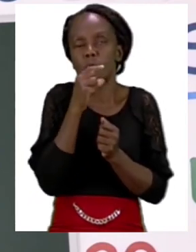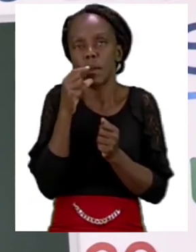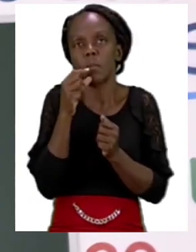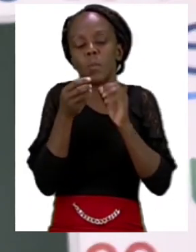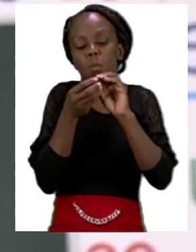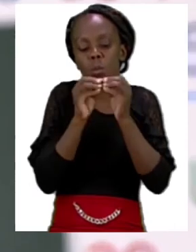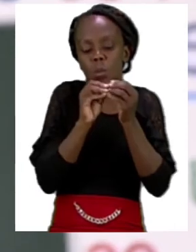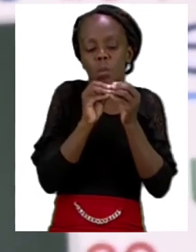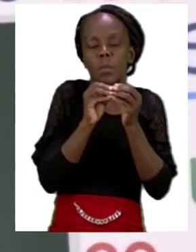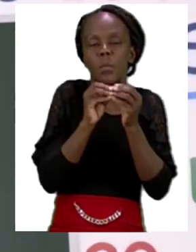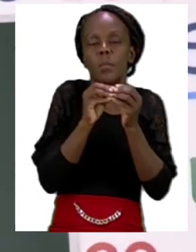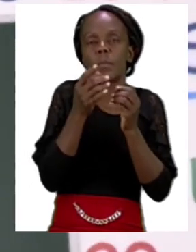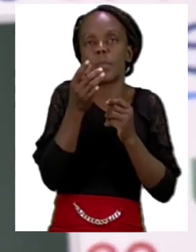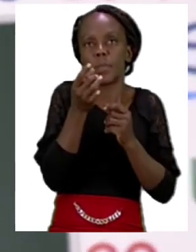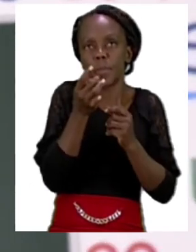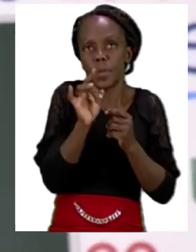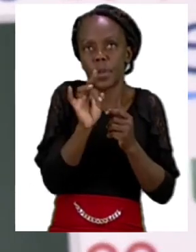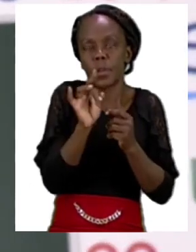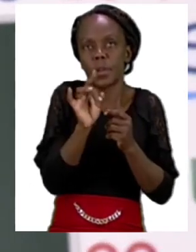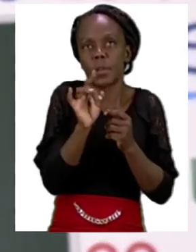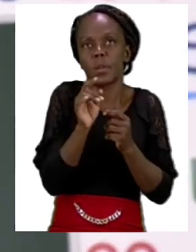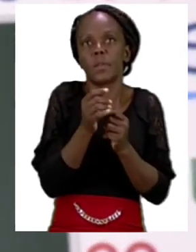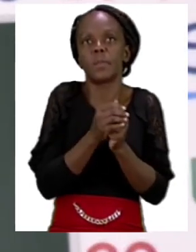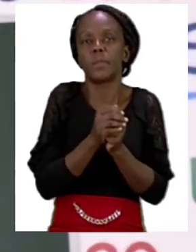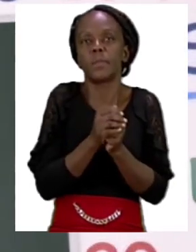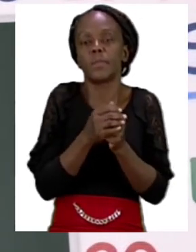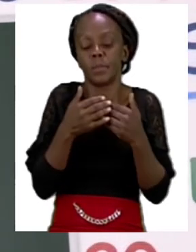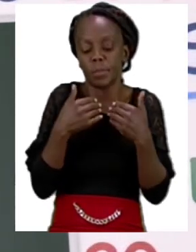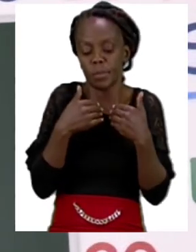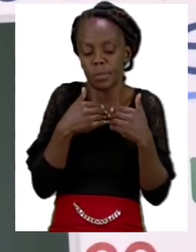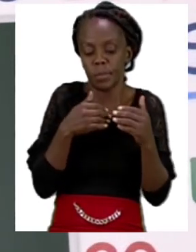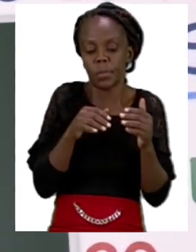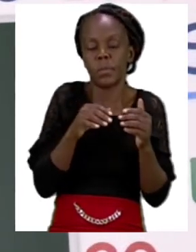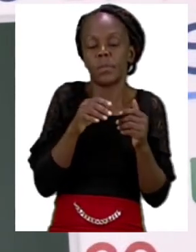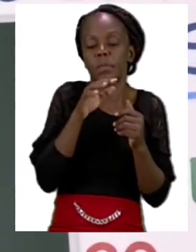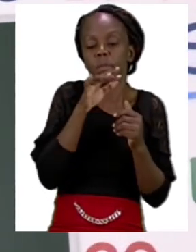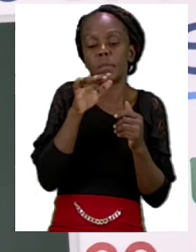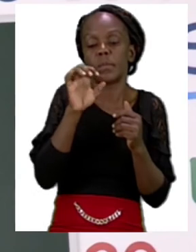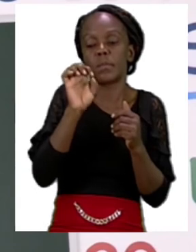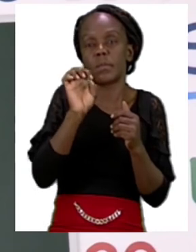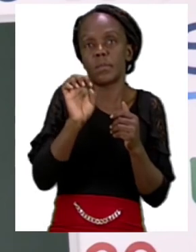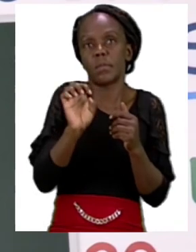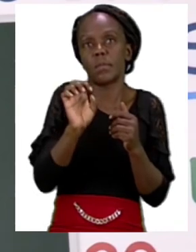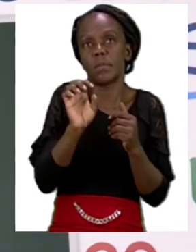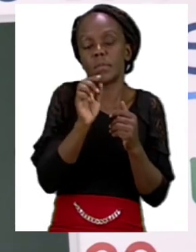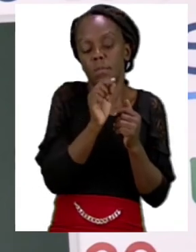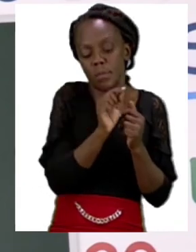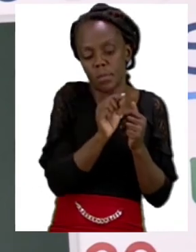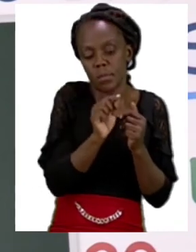start here go across round and down